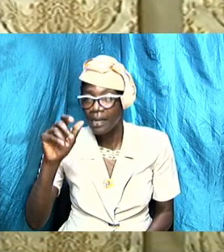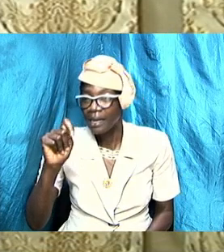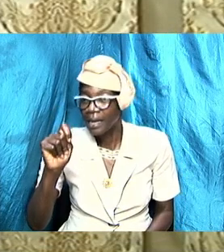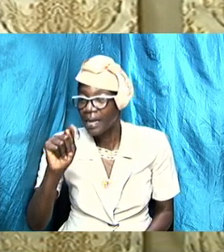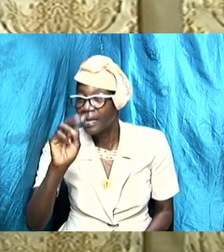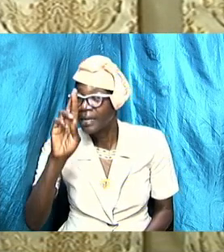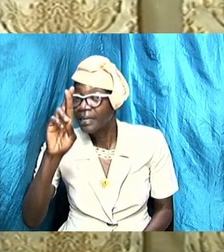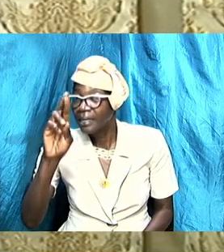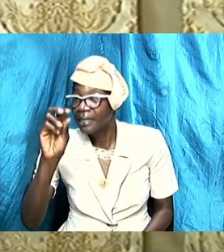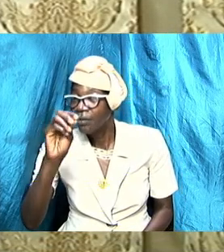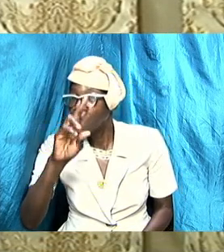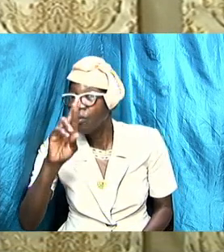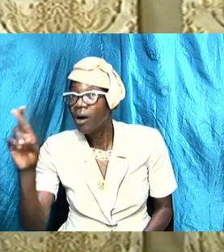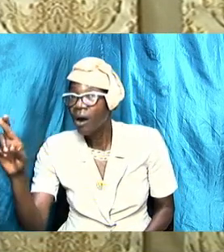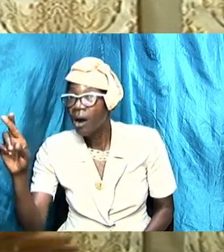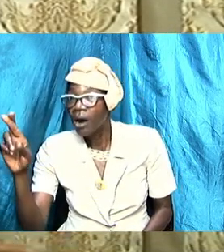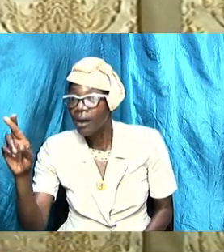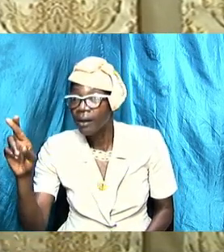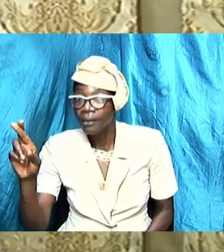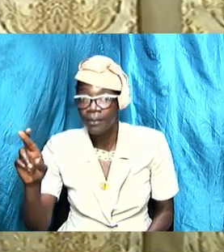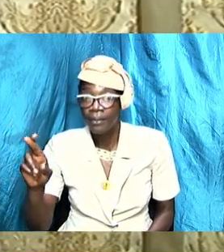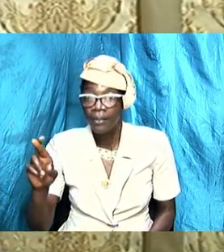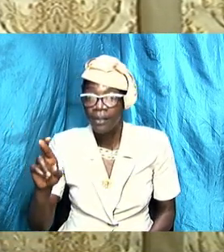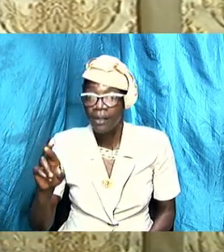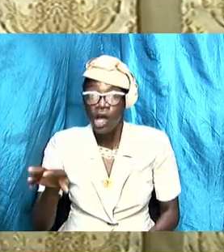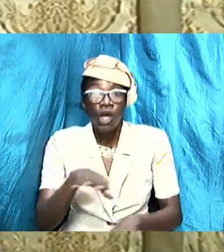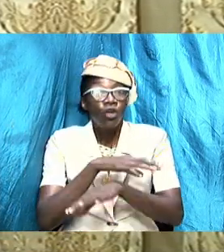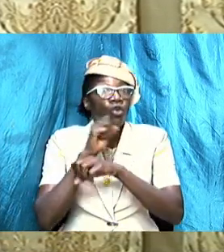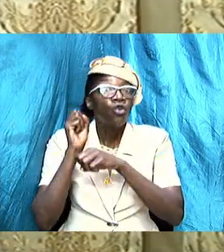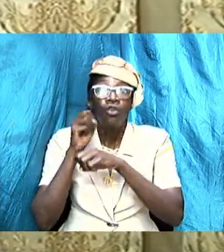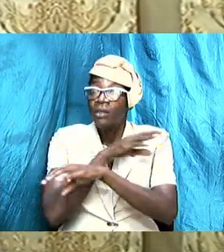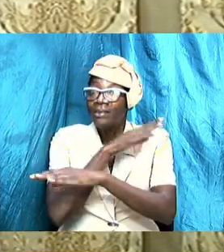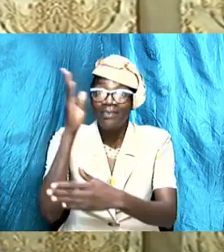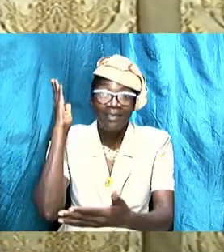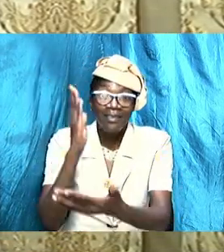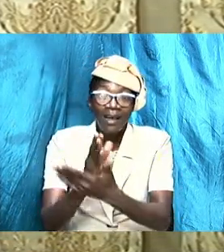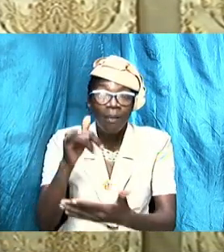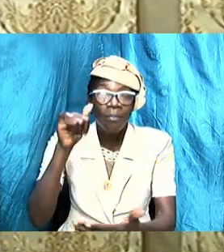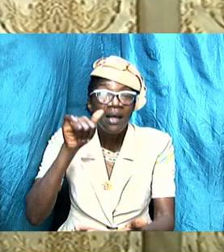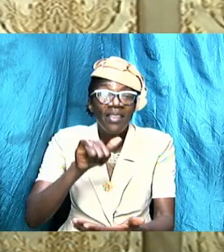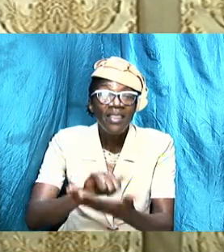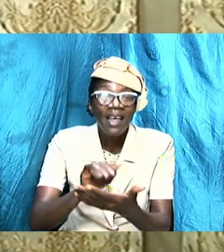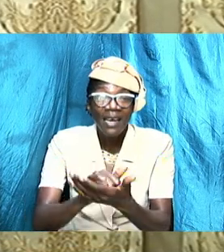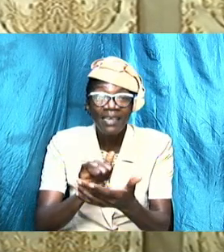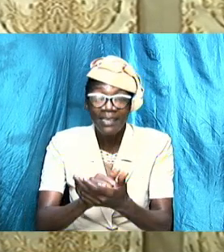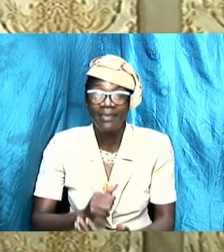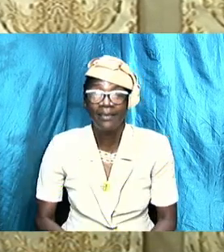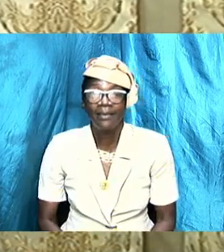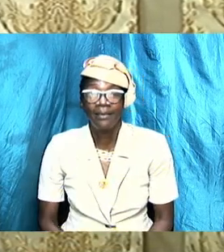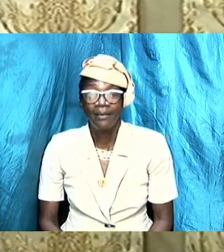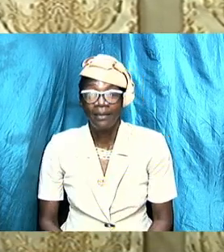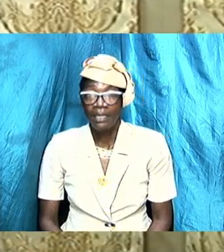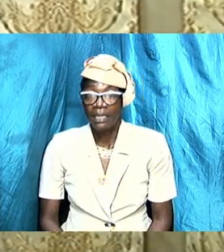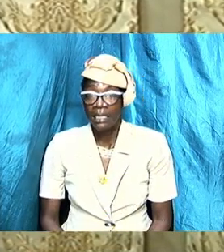it out at the roots immediately quickly wholly